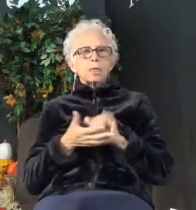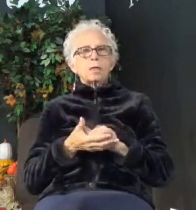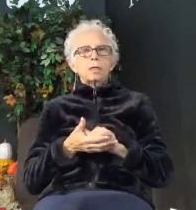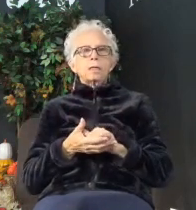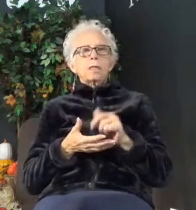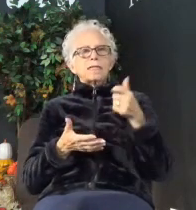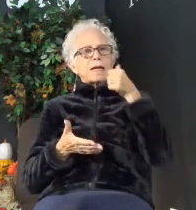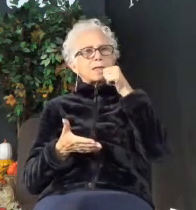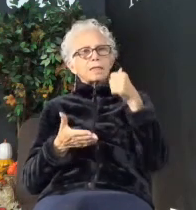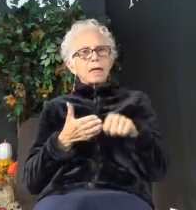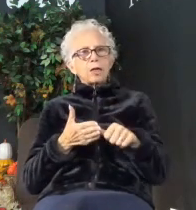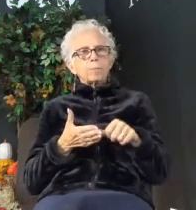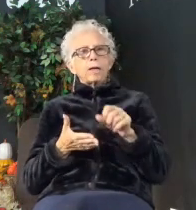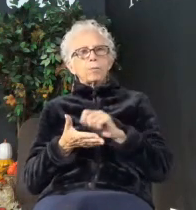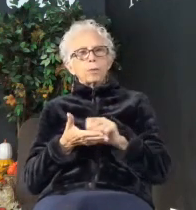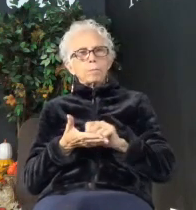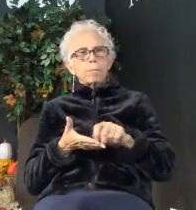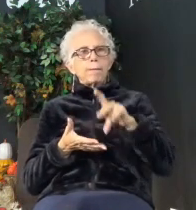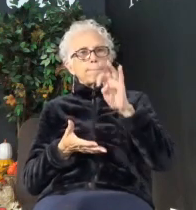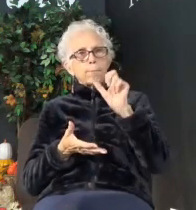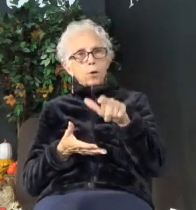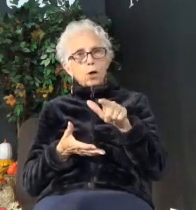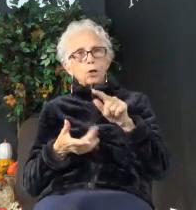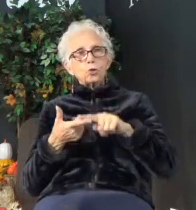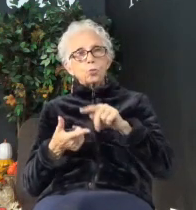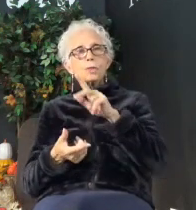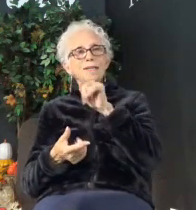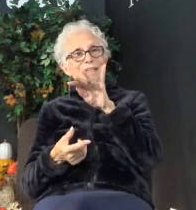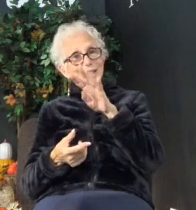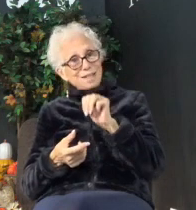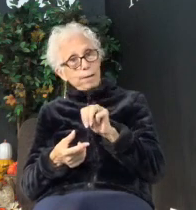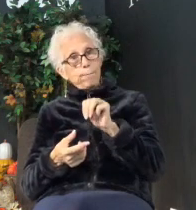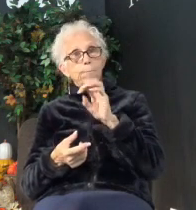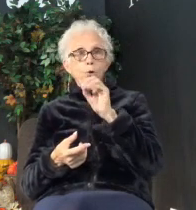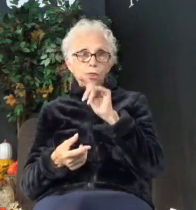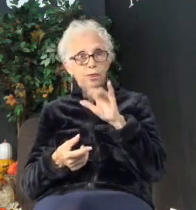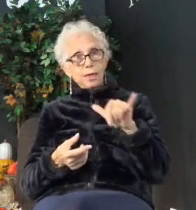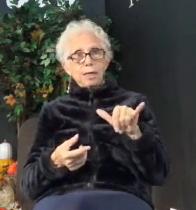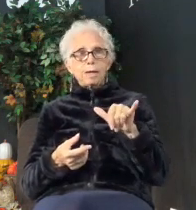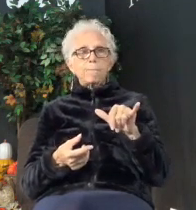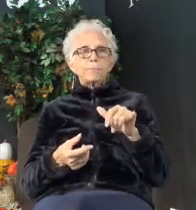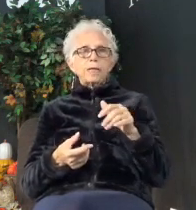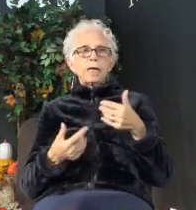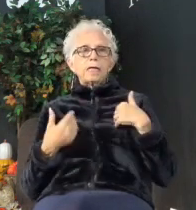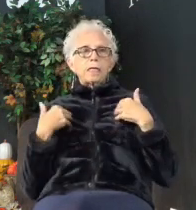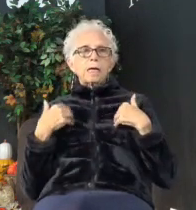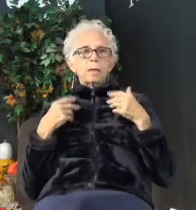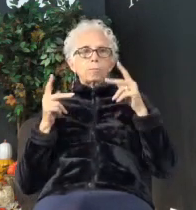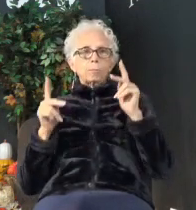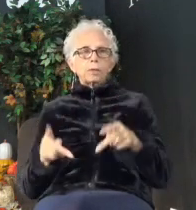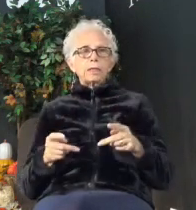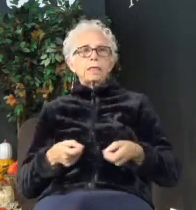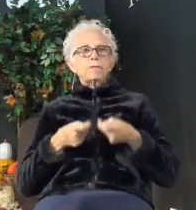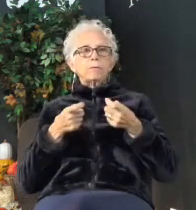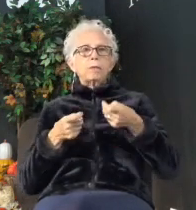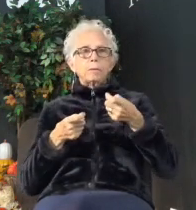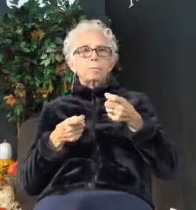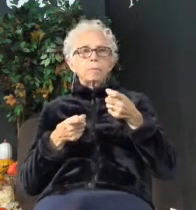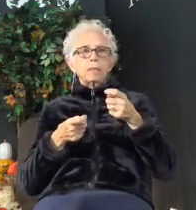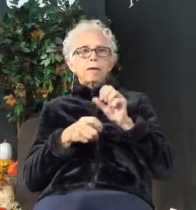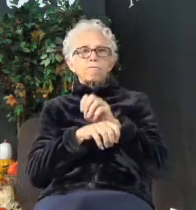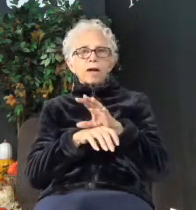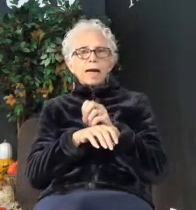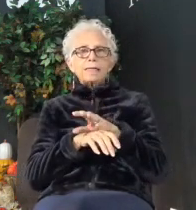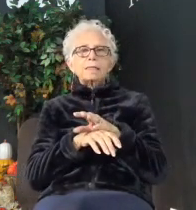written by the Apostle Paul to Timothy, a young leader, and giving him great advice as he's working